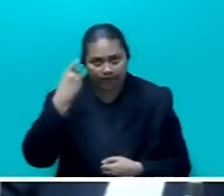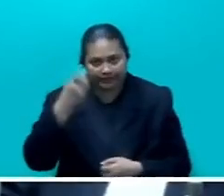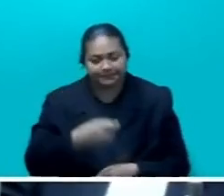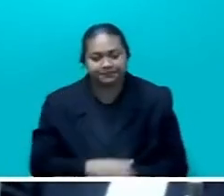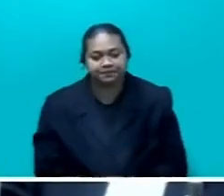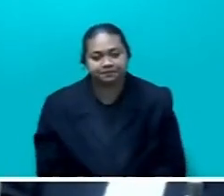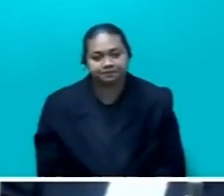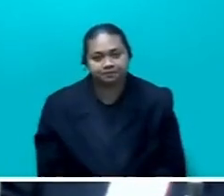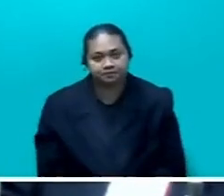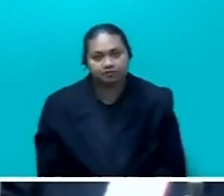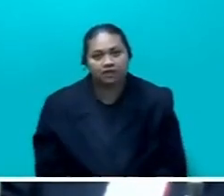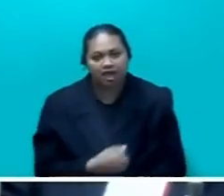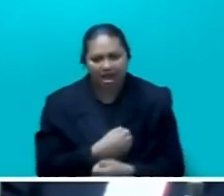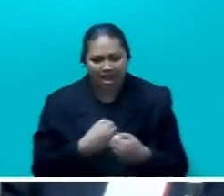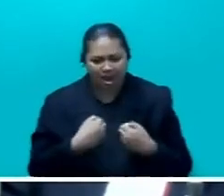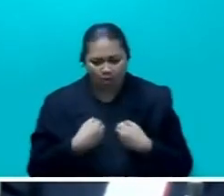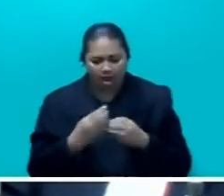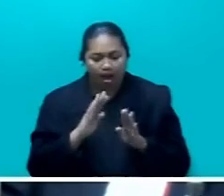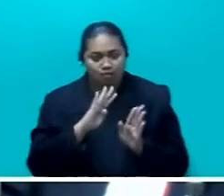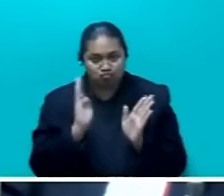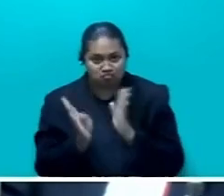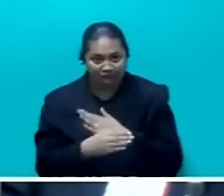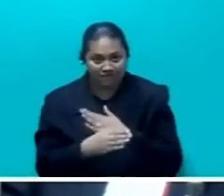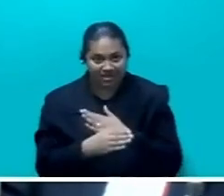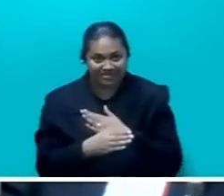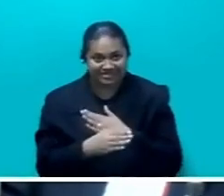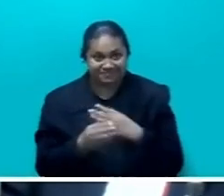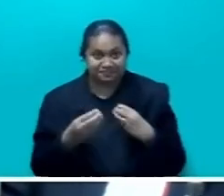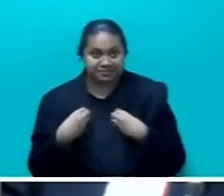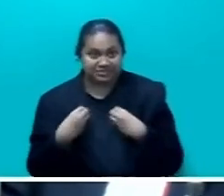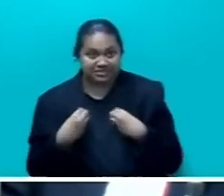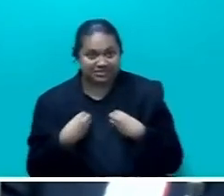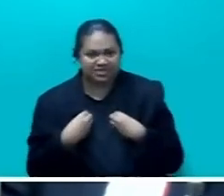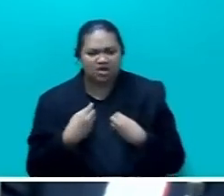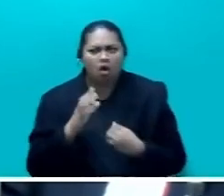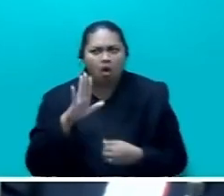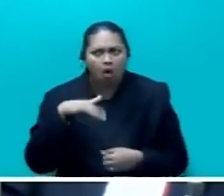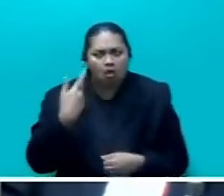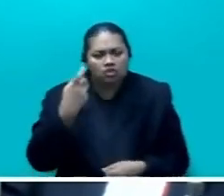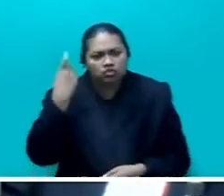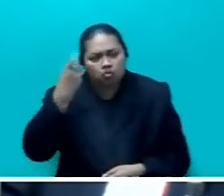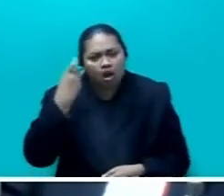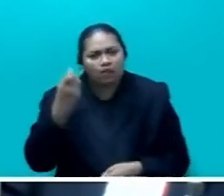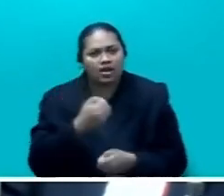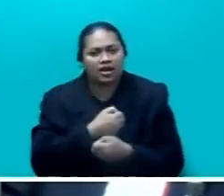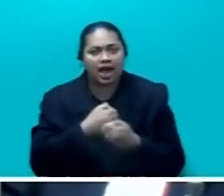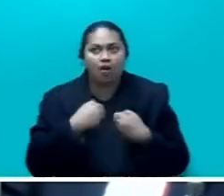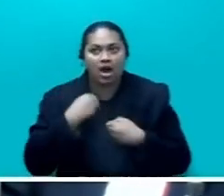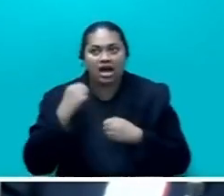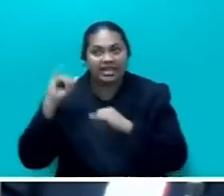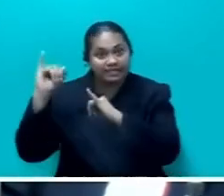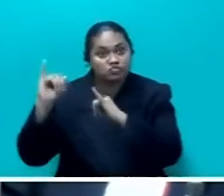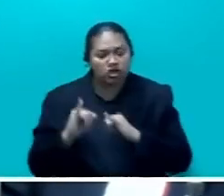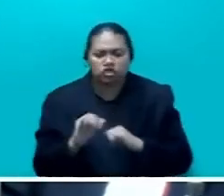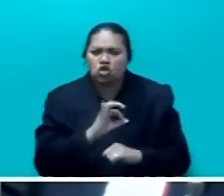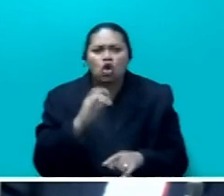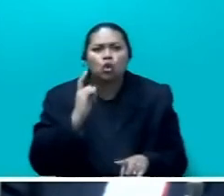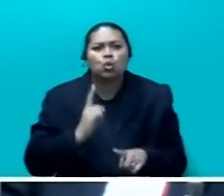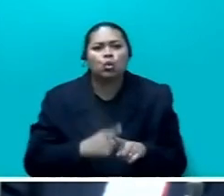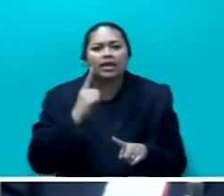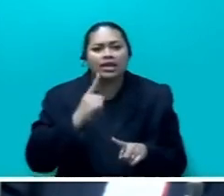Our private sector is always concerned that immigration is not always, you know, quick enough.